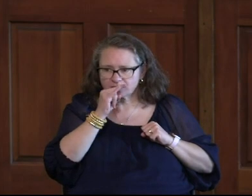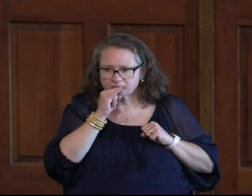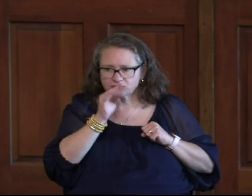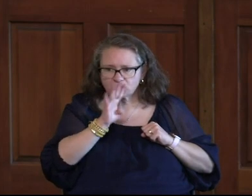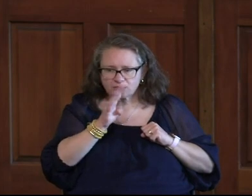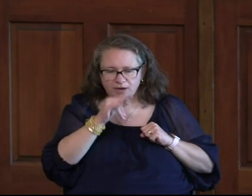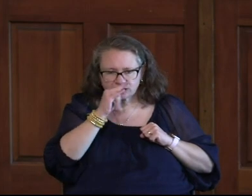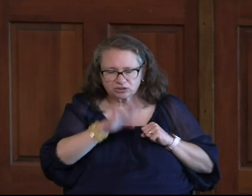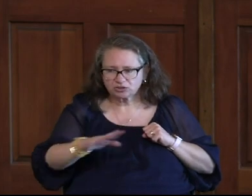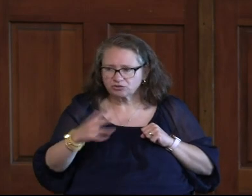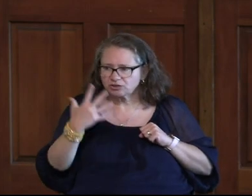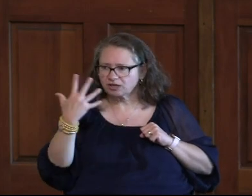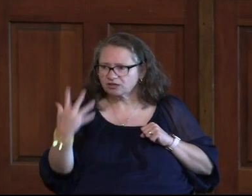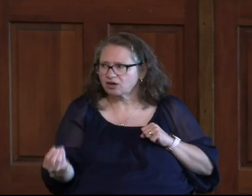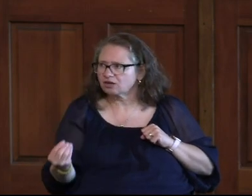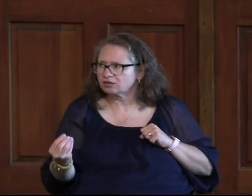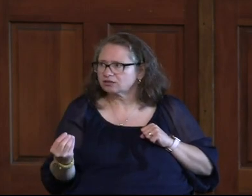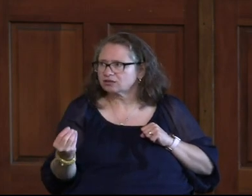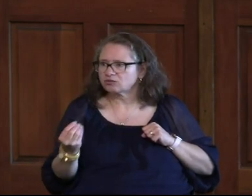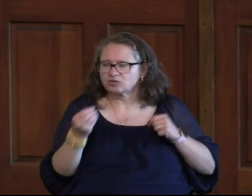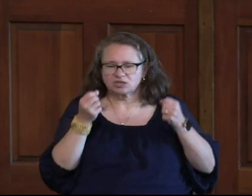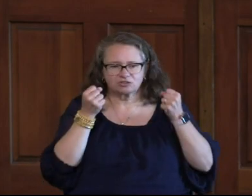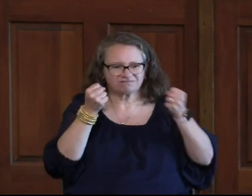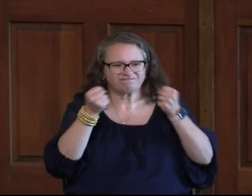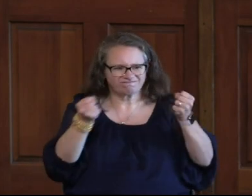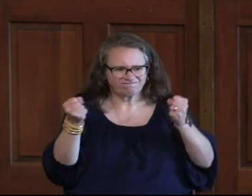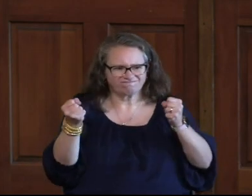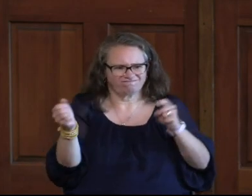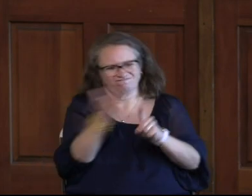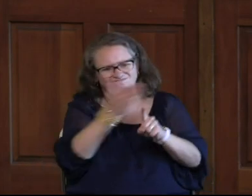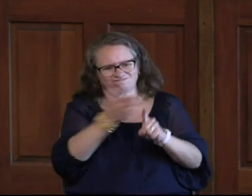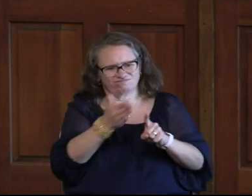that don't show up I just want to go Shake them to death You know